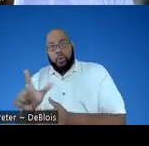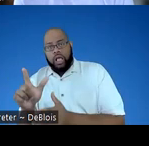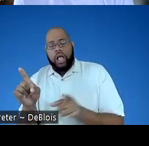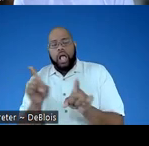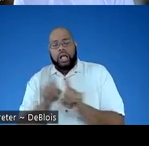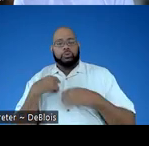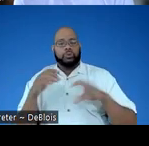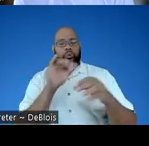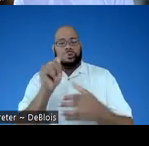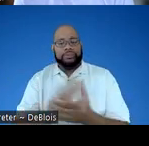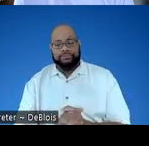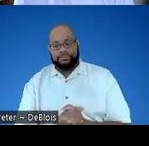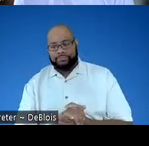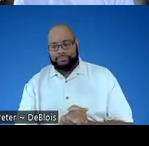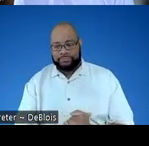it.